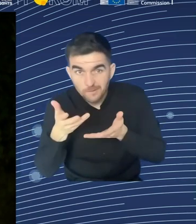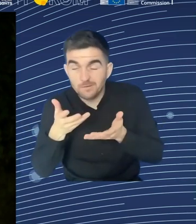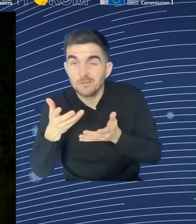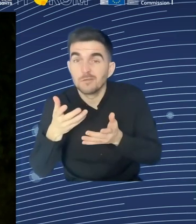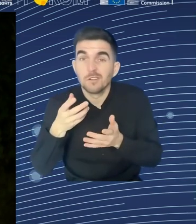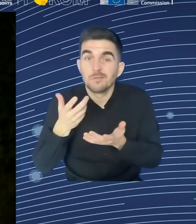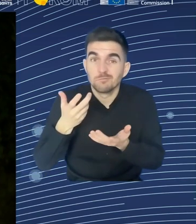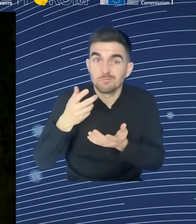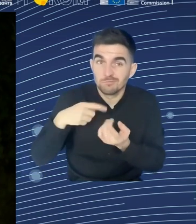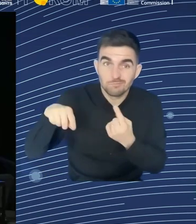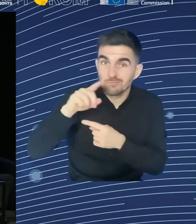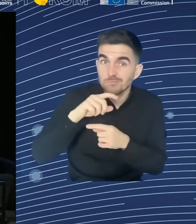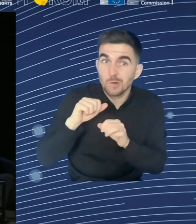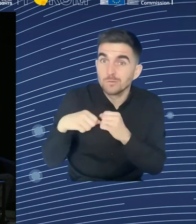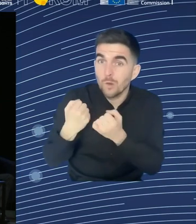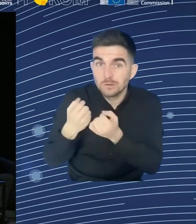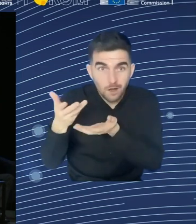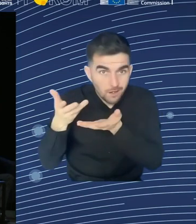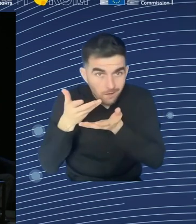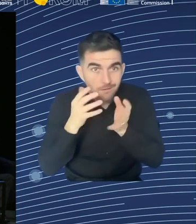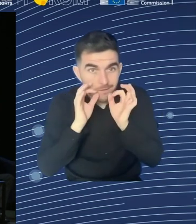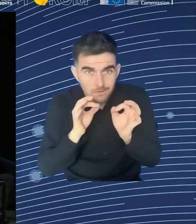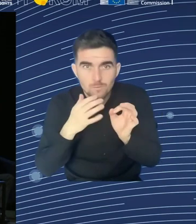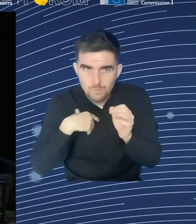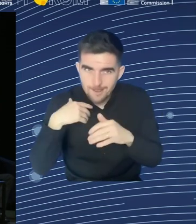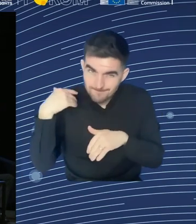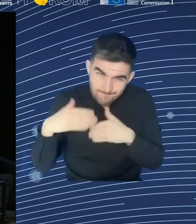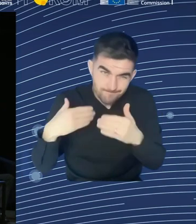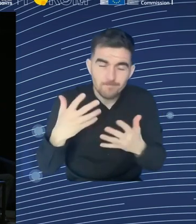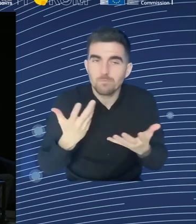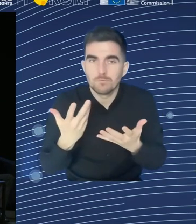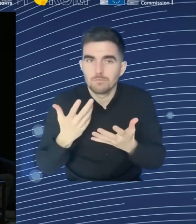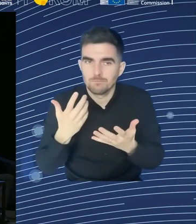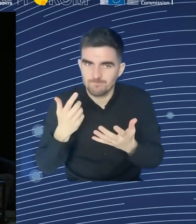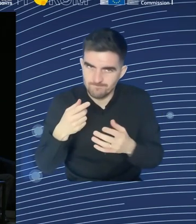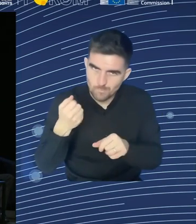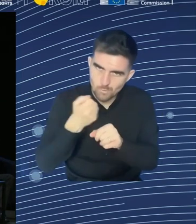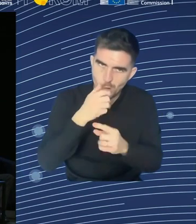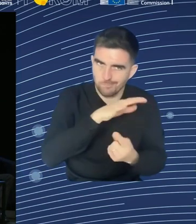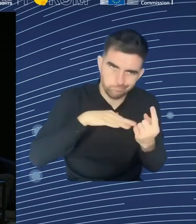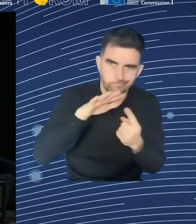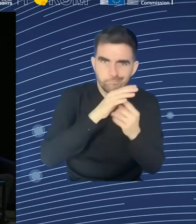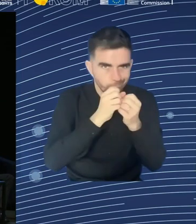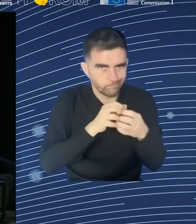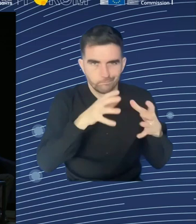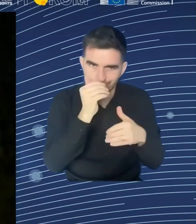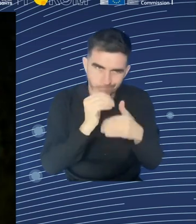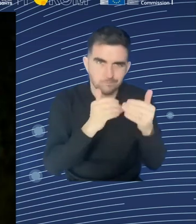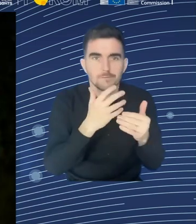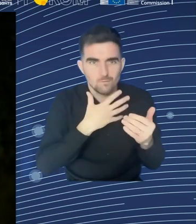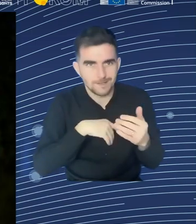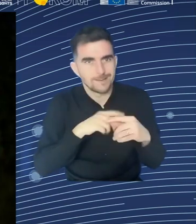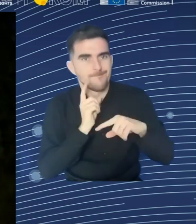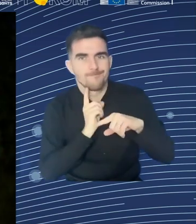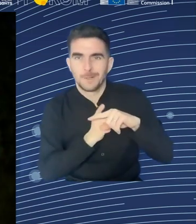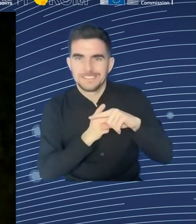place in society. And when it comes to the business reality, I think, of course, we are now doing